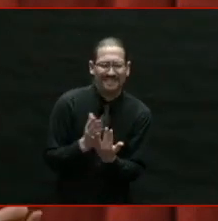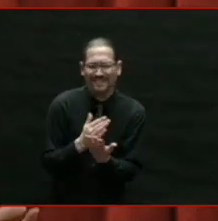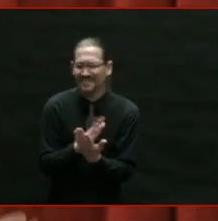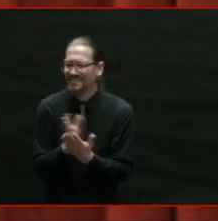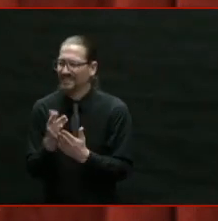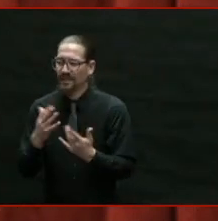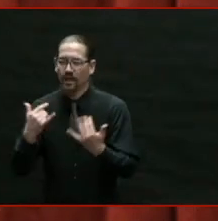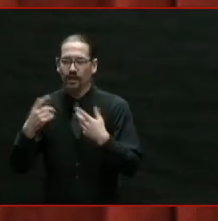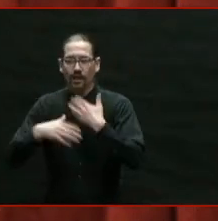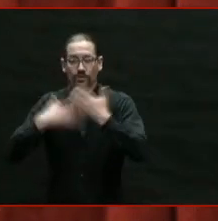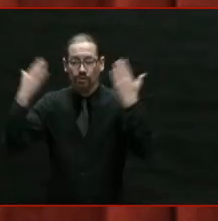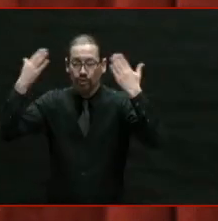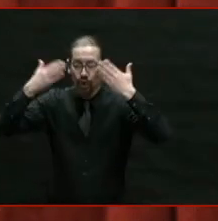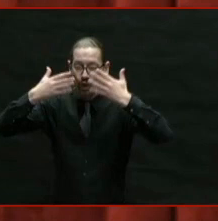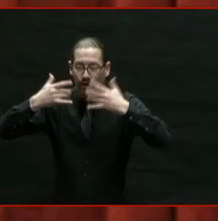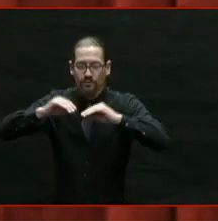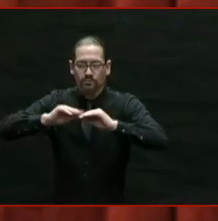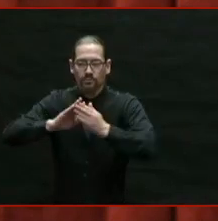future. future.